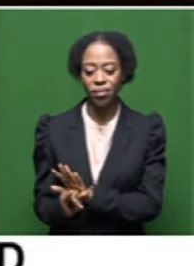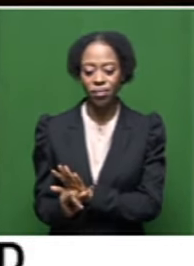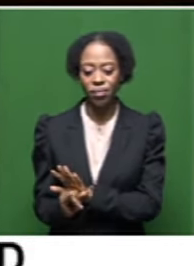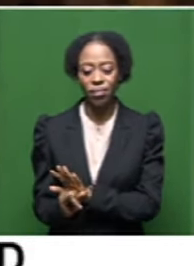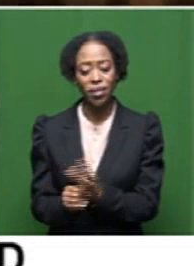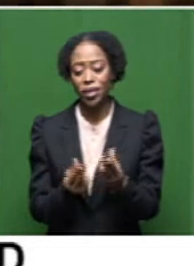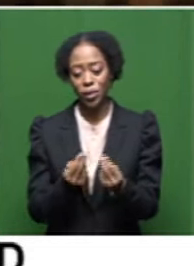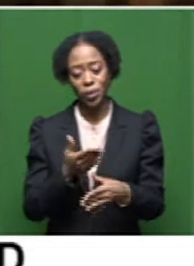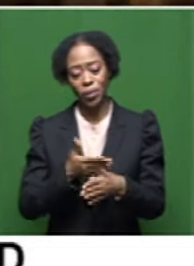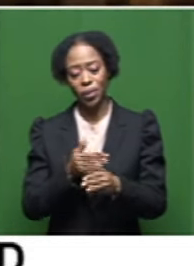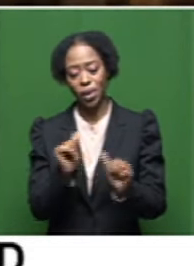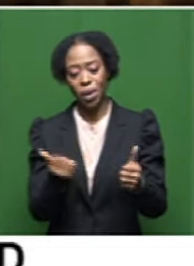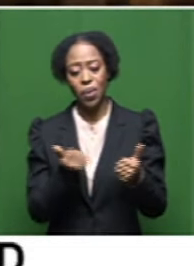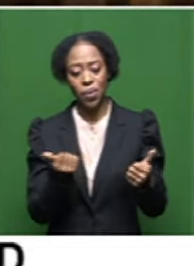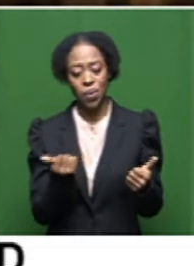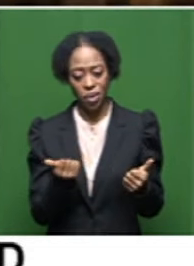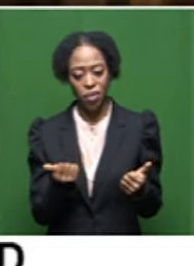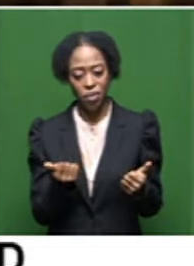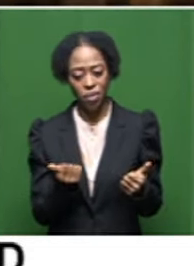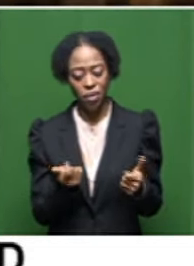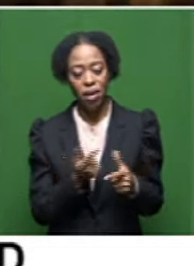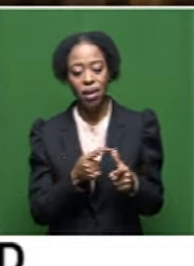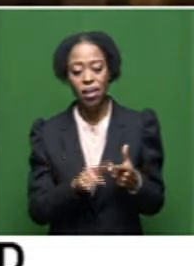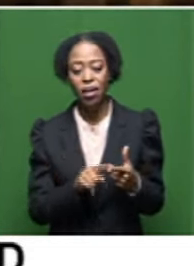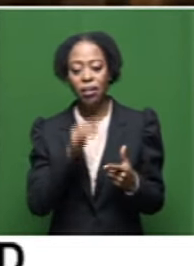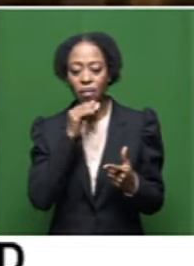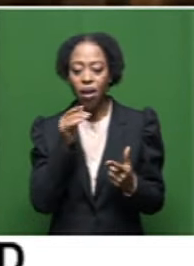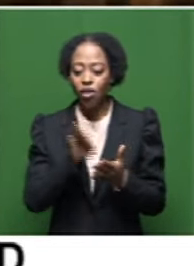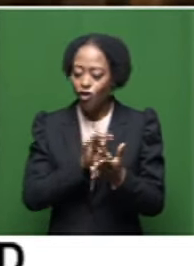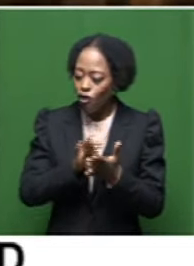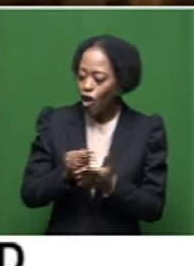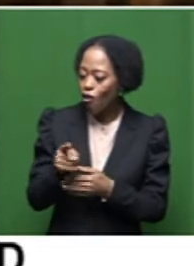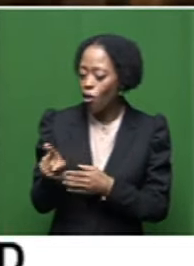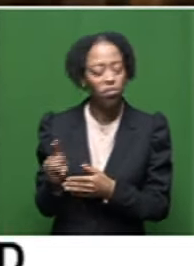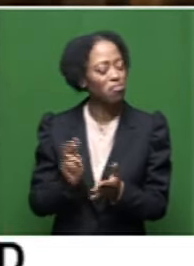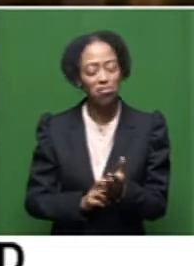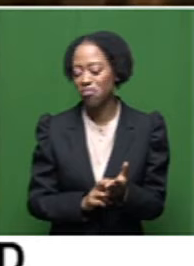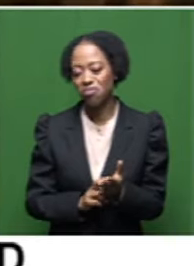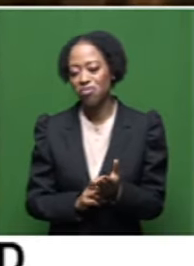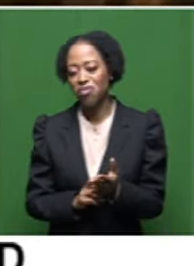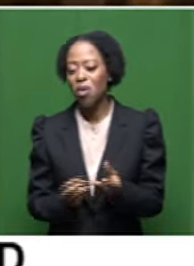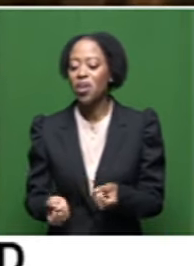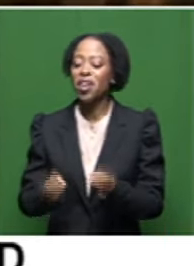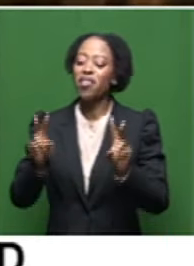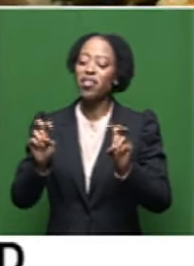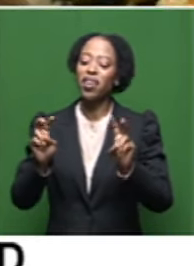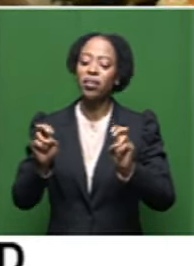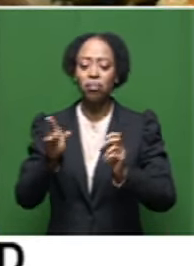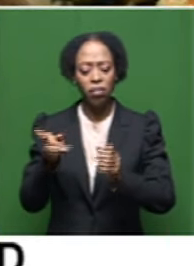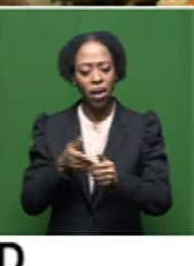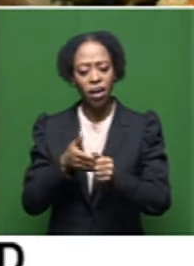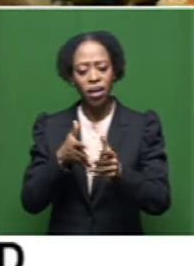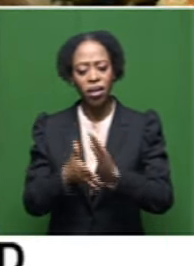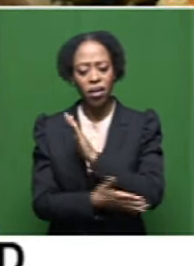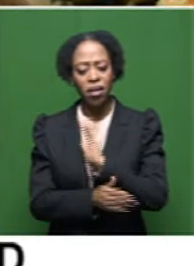He did his job, you know, he did his job and no one needed to vote for him. No one needed to give him a title. He was a leader